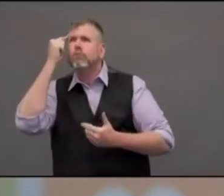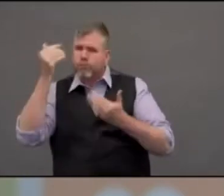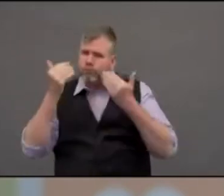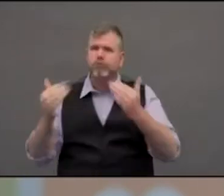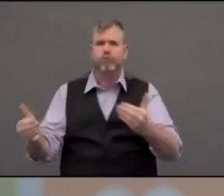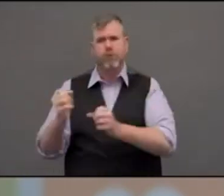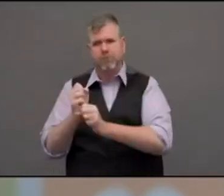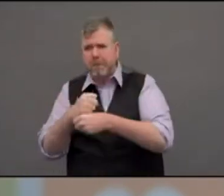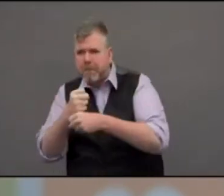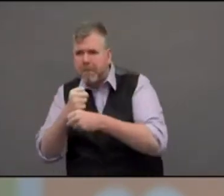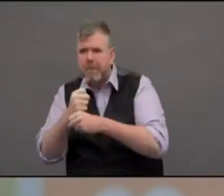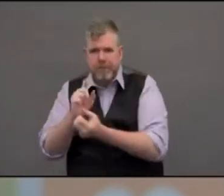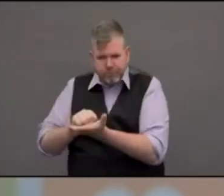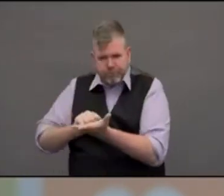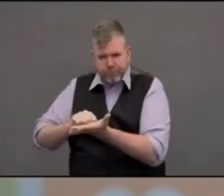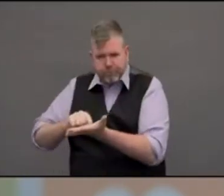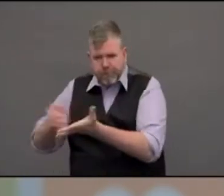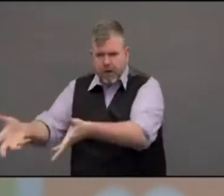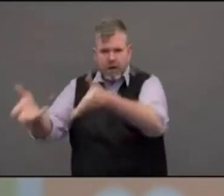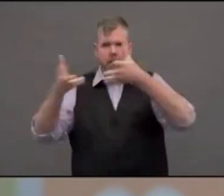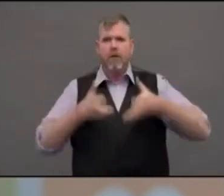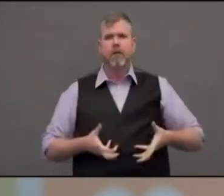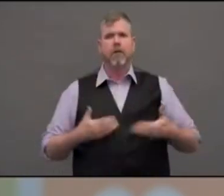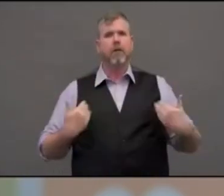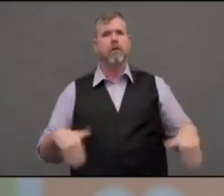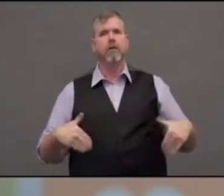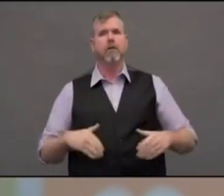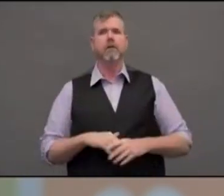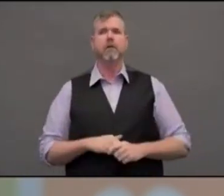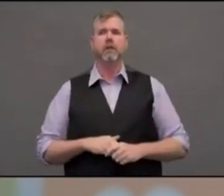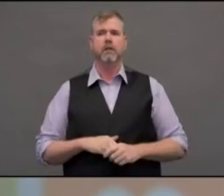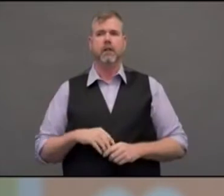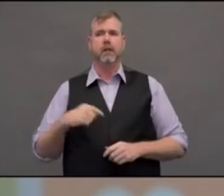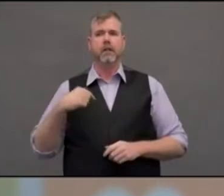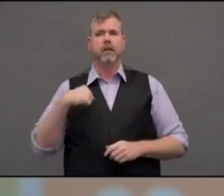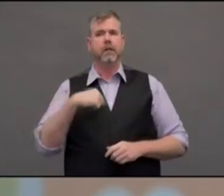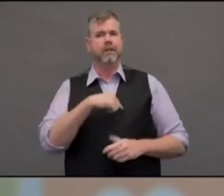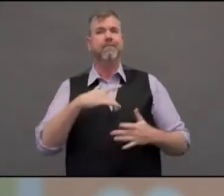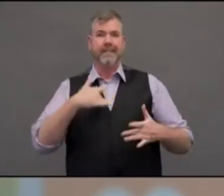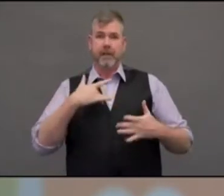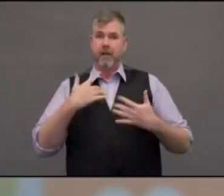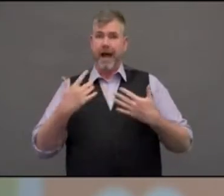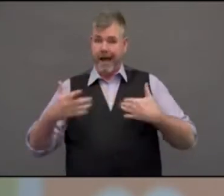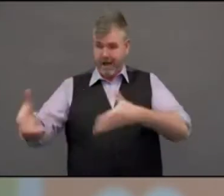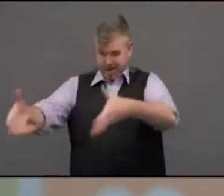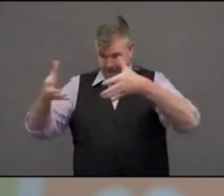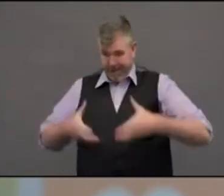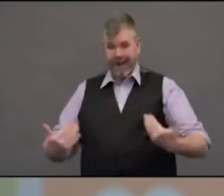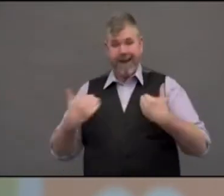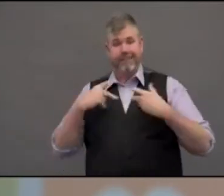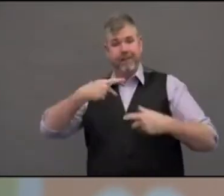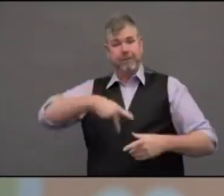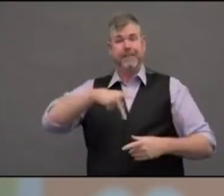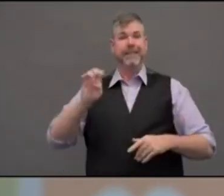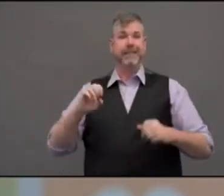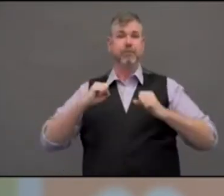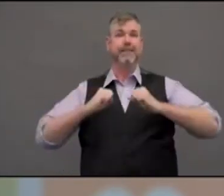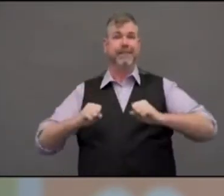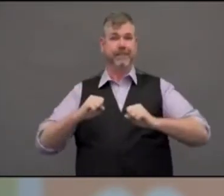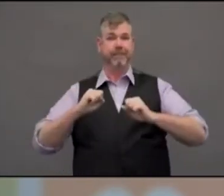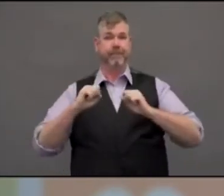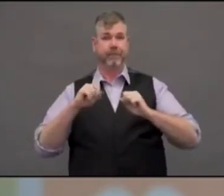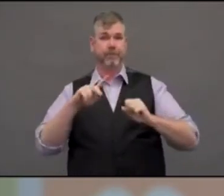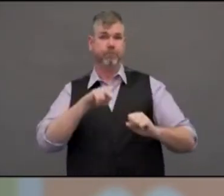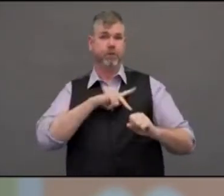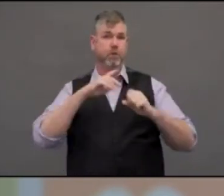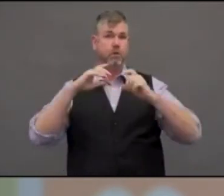the sense of security once again for having that personal protective equipment being made by a local resident,